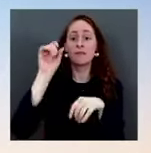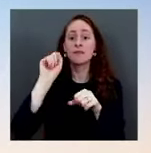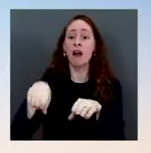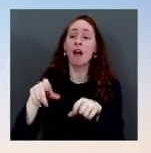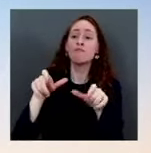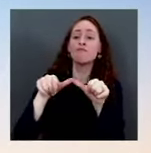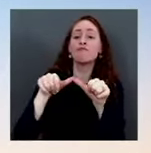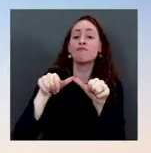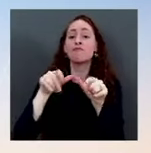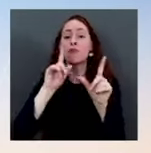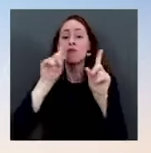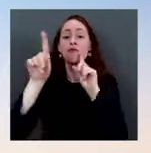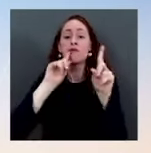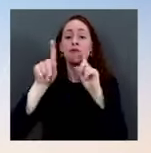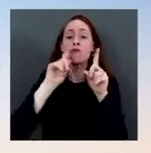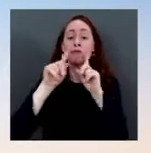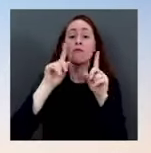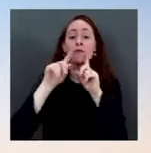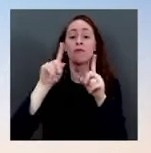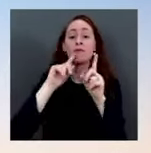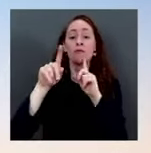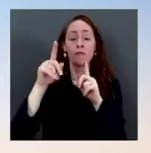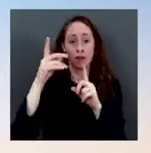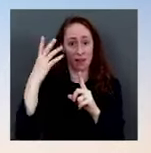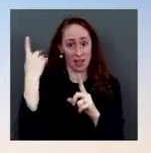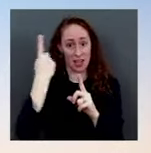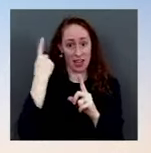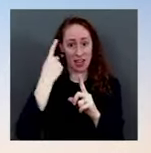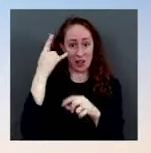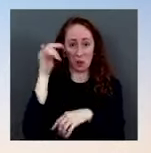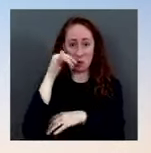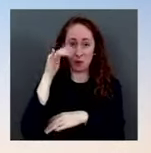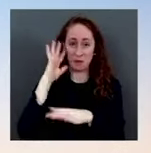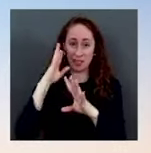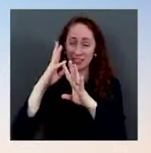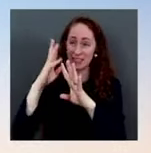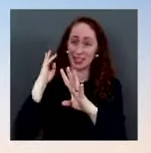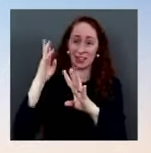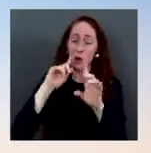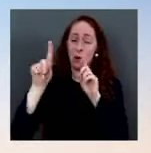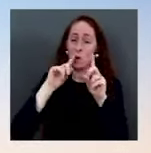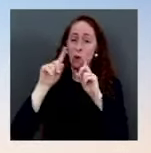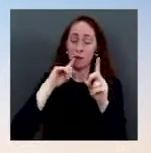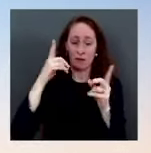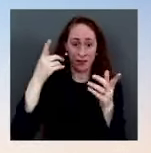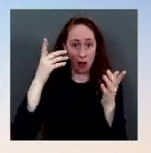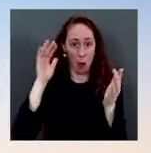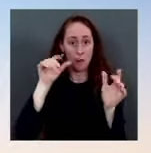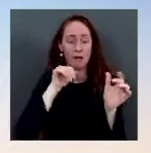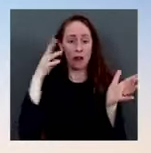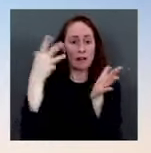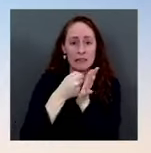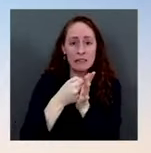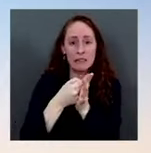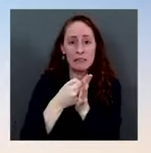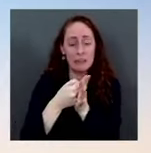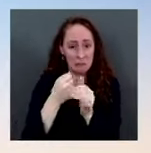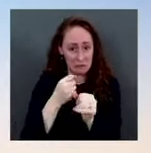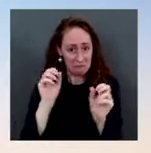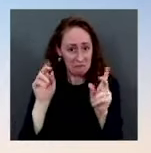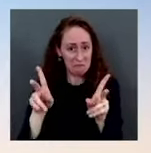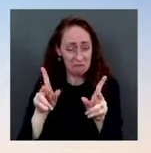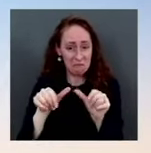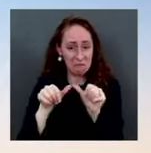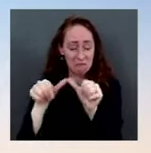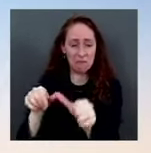we are we will have more information as it is available including what the website looks like we will make the website available as